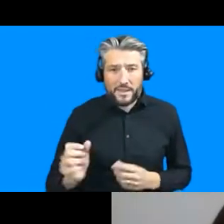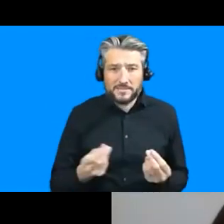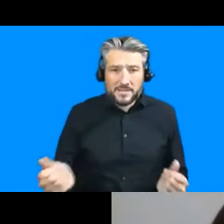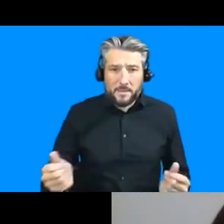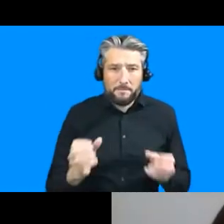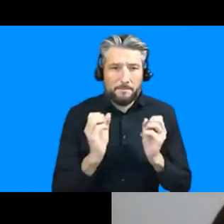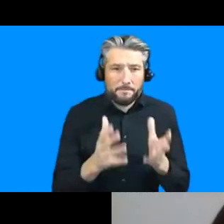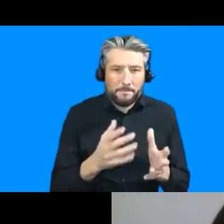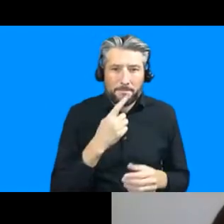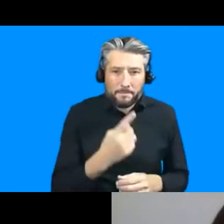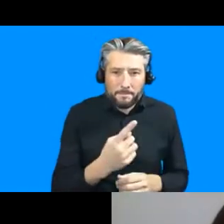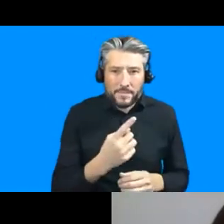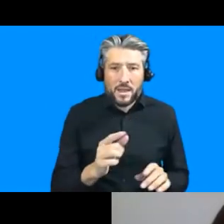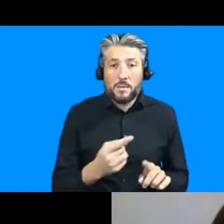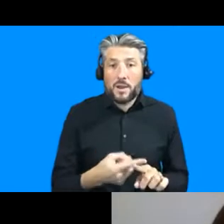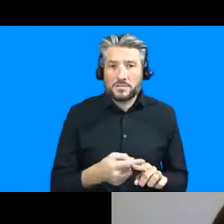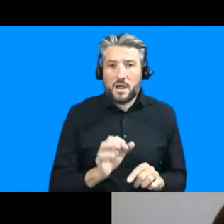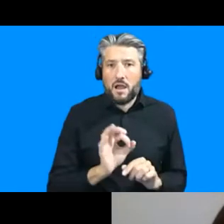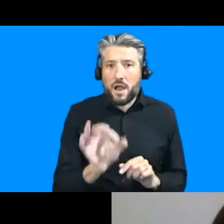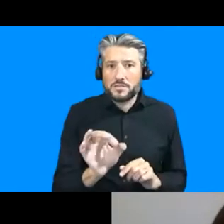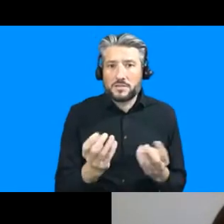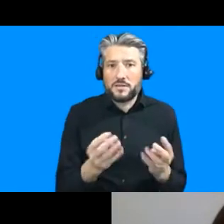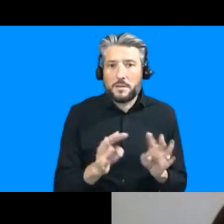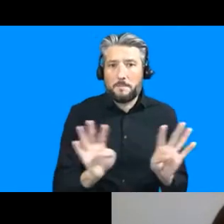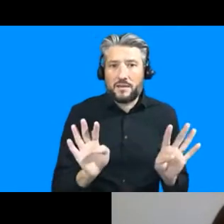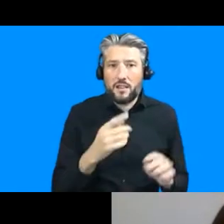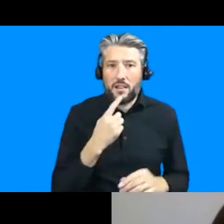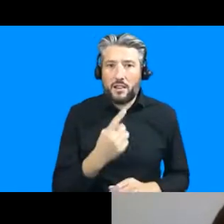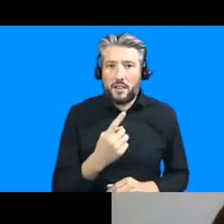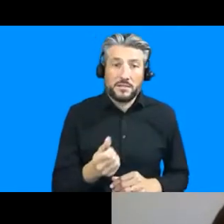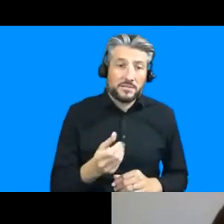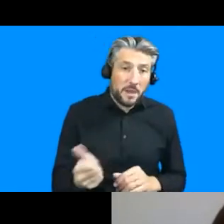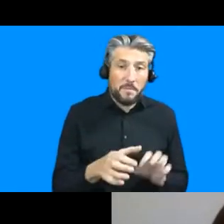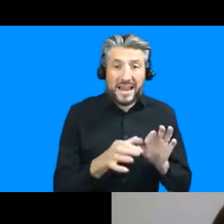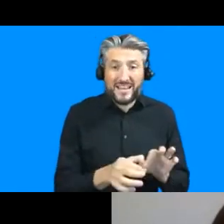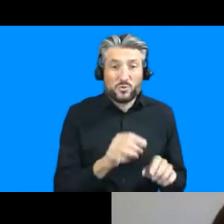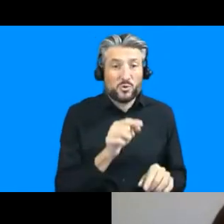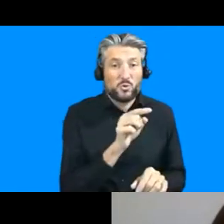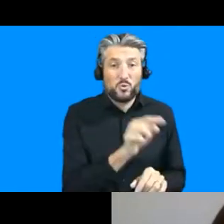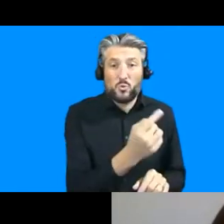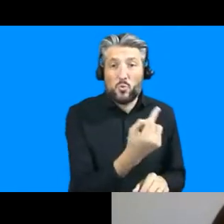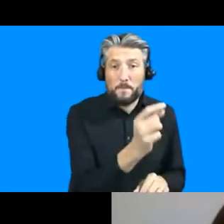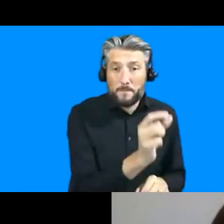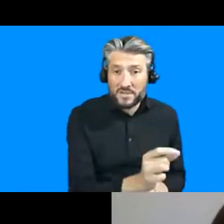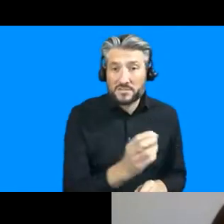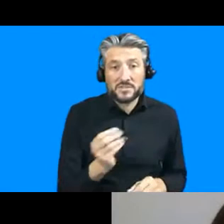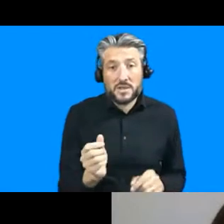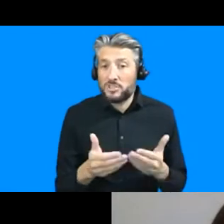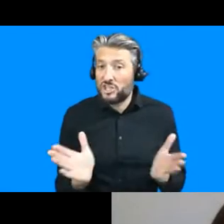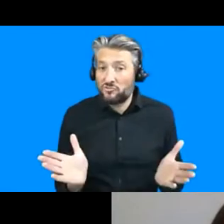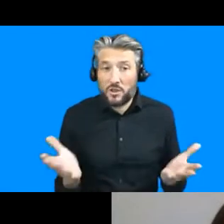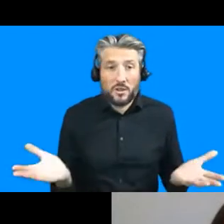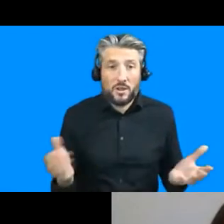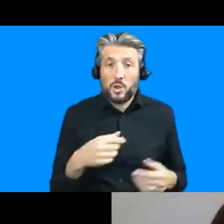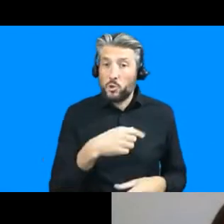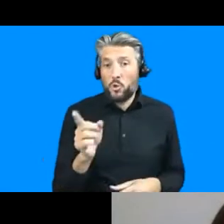ask you in the panel a couple of them are directed particularly to one or the other of you um some others are more general so perhaps just be selective about the